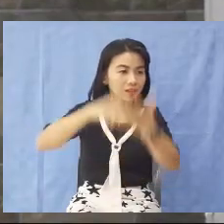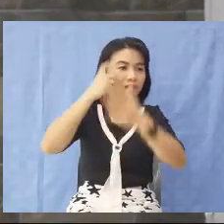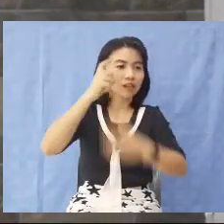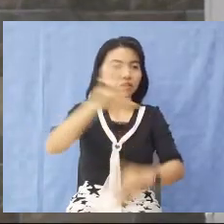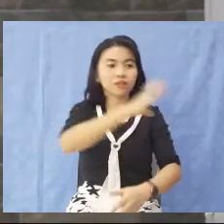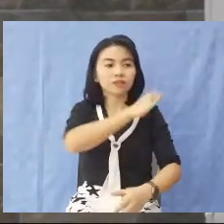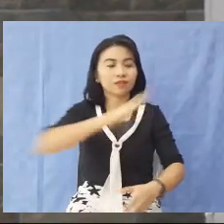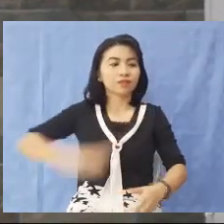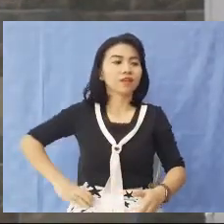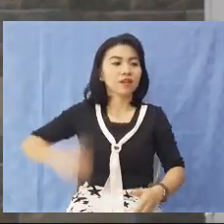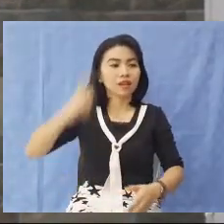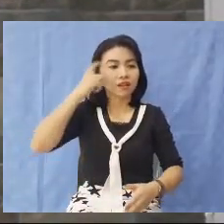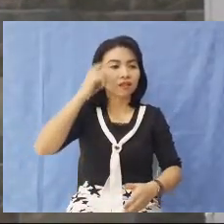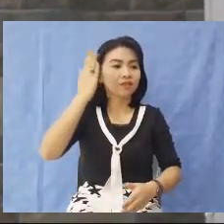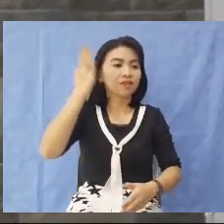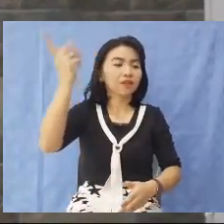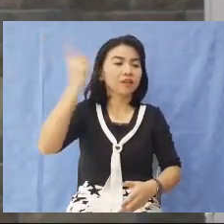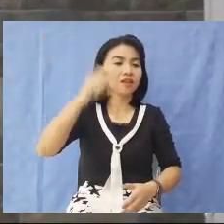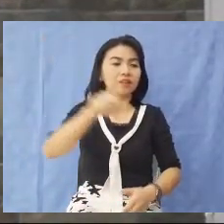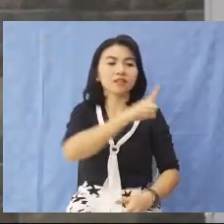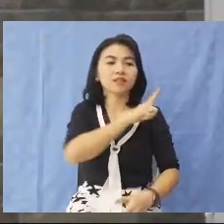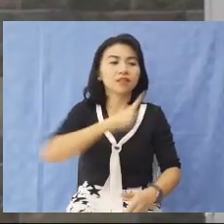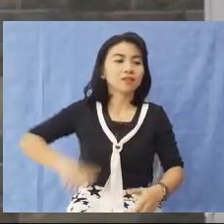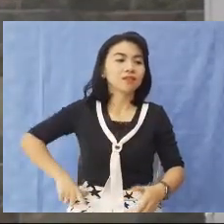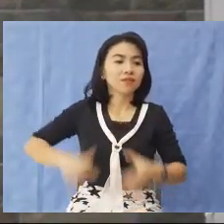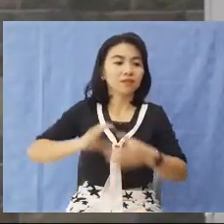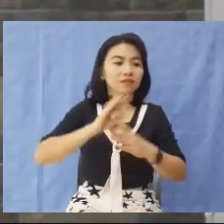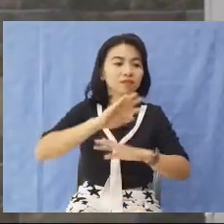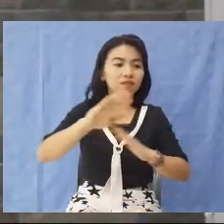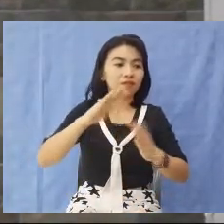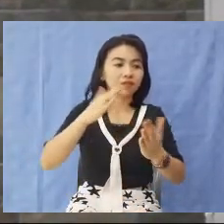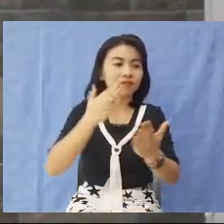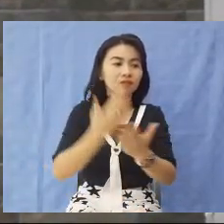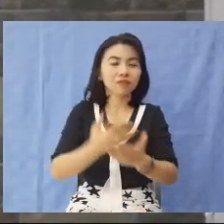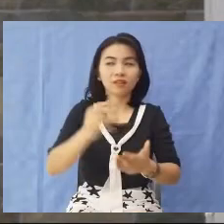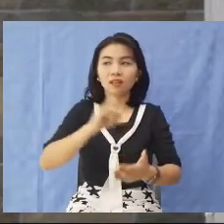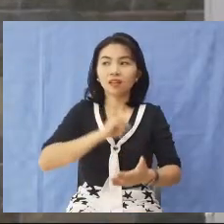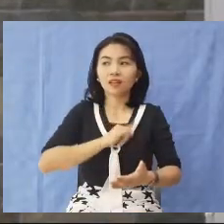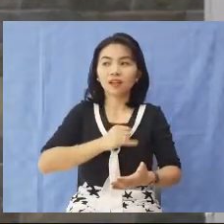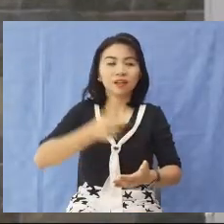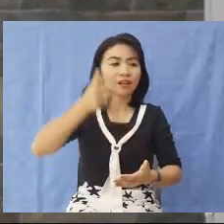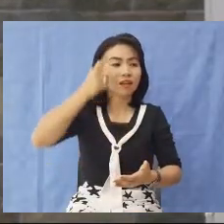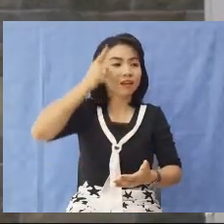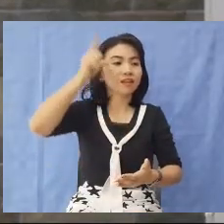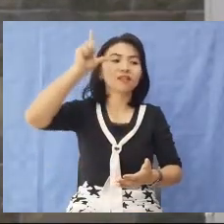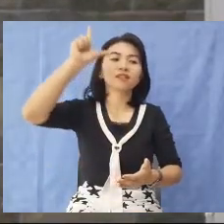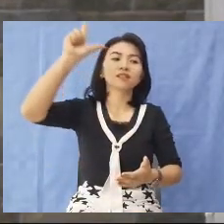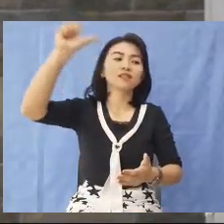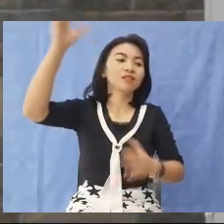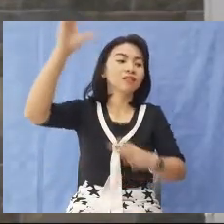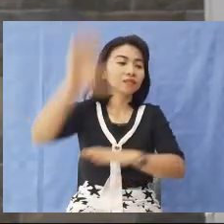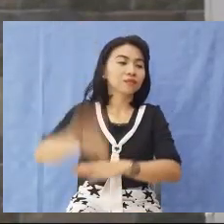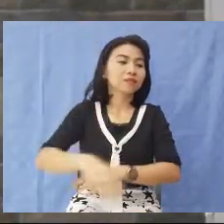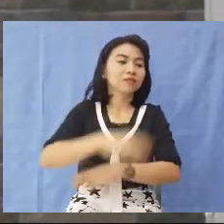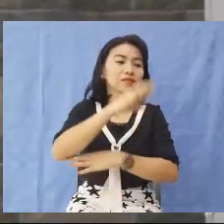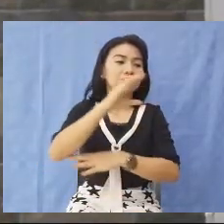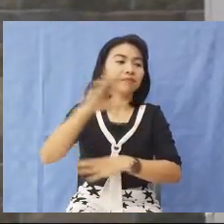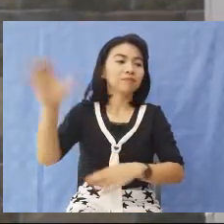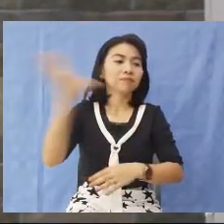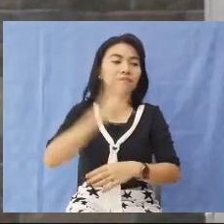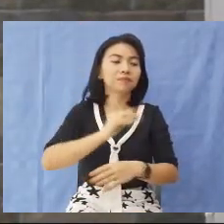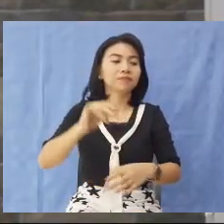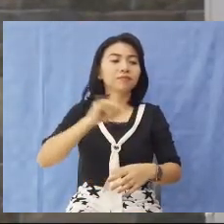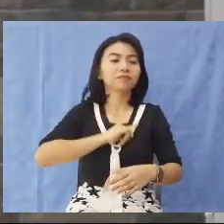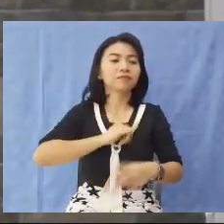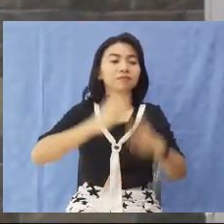a stand for Christ for he is the Lord of all I will look upon the